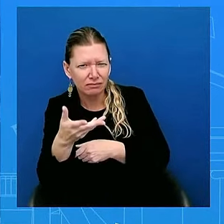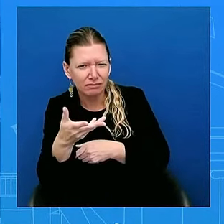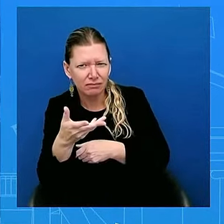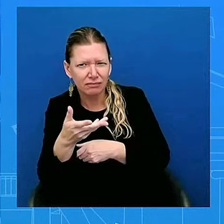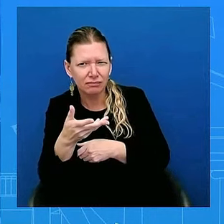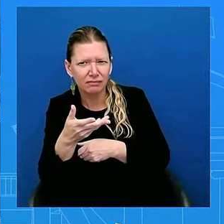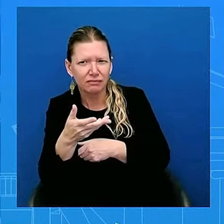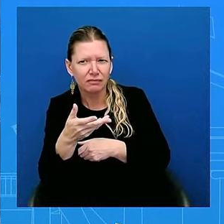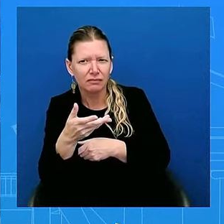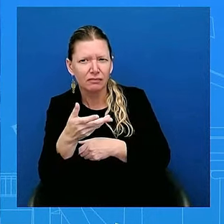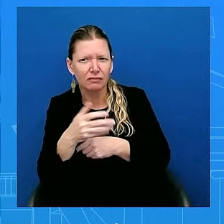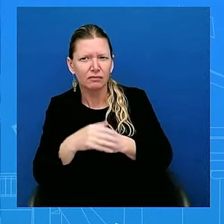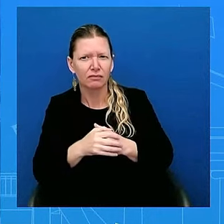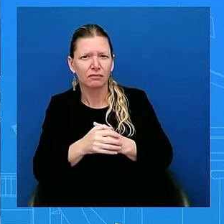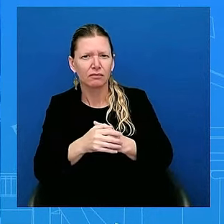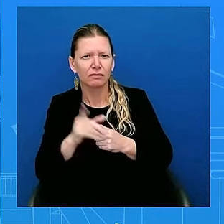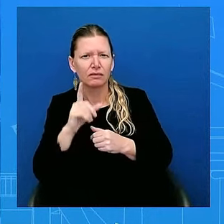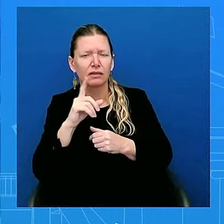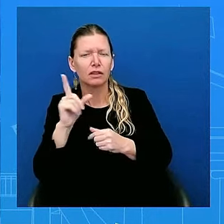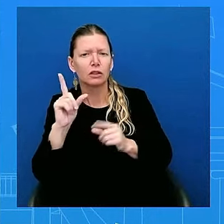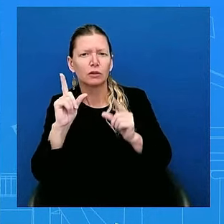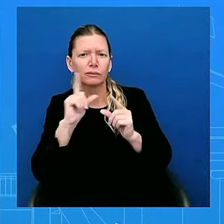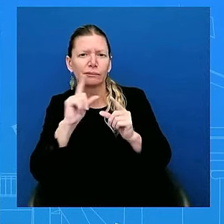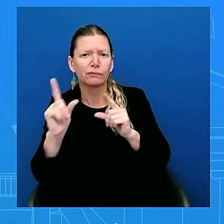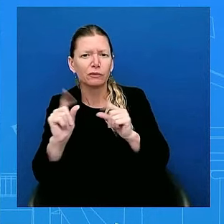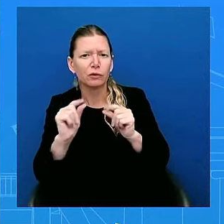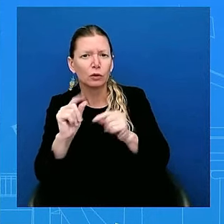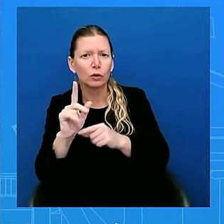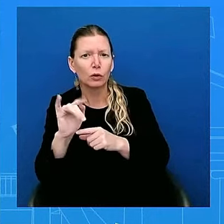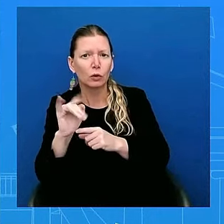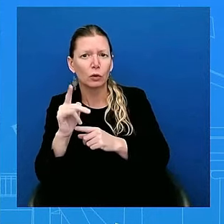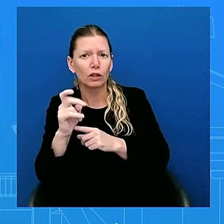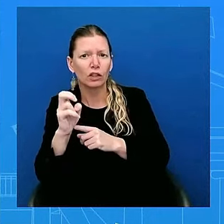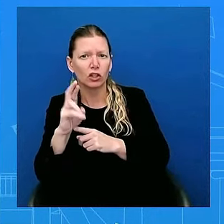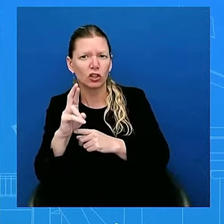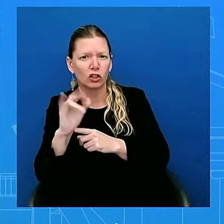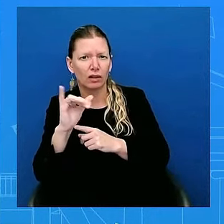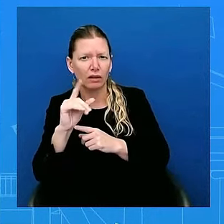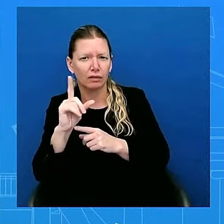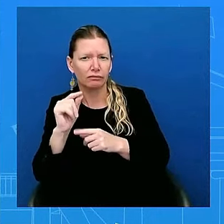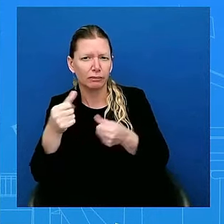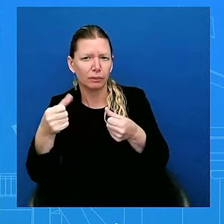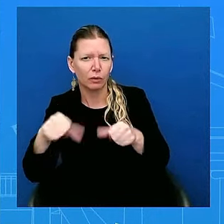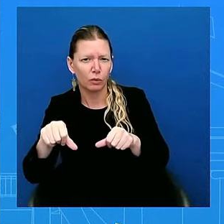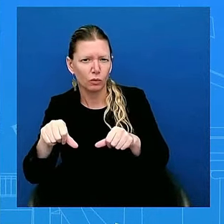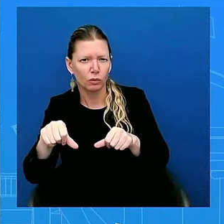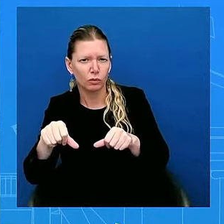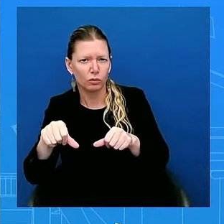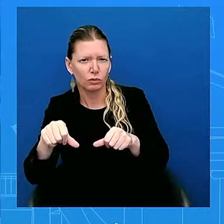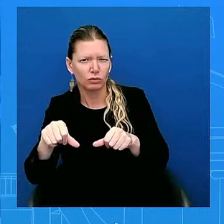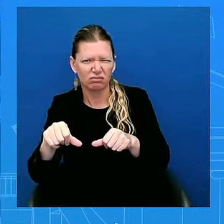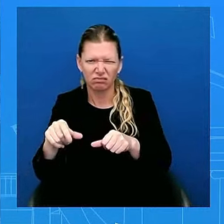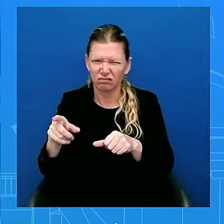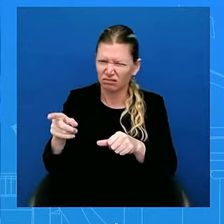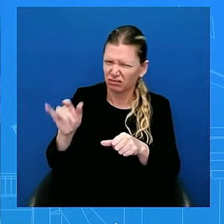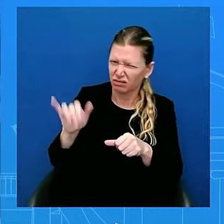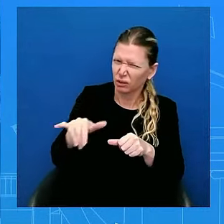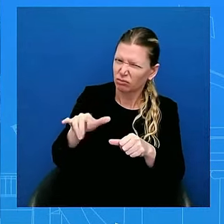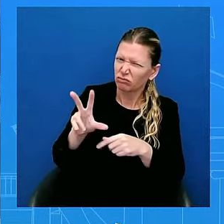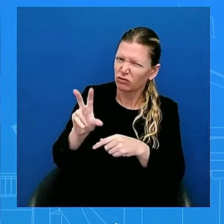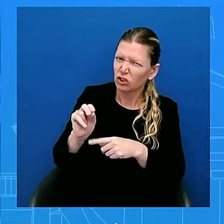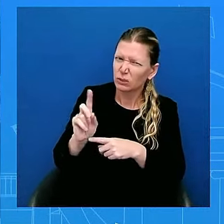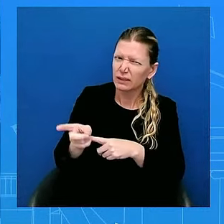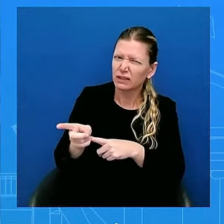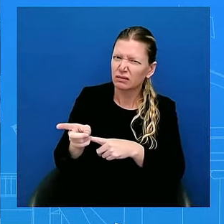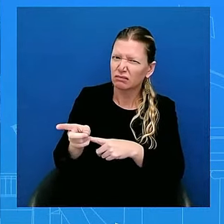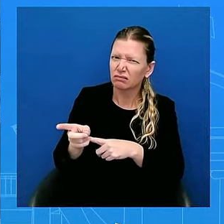There was a half hour. It was 30 minutes. there was a 30-minute? You're questioning a 30-minute window? Because he's… No, I'm not questioning. I'm just